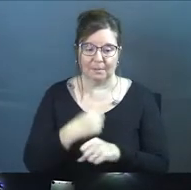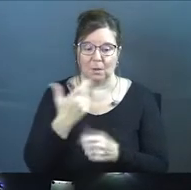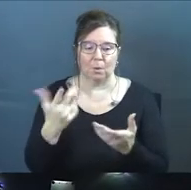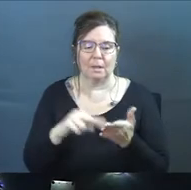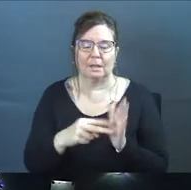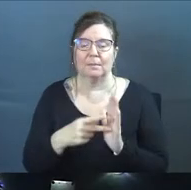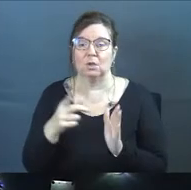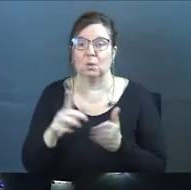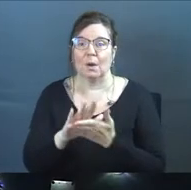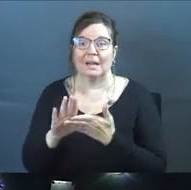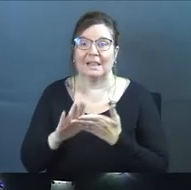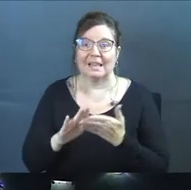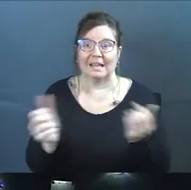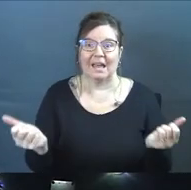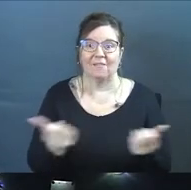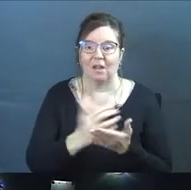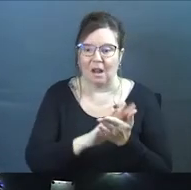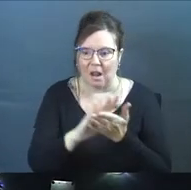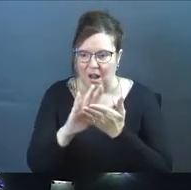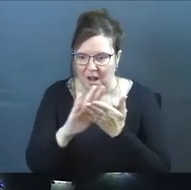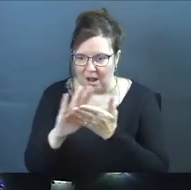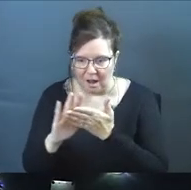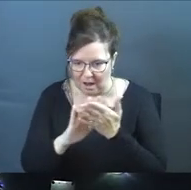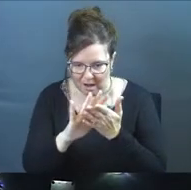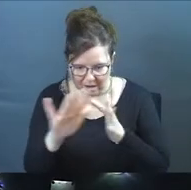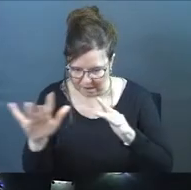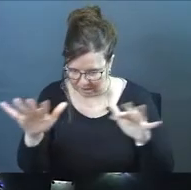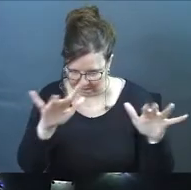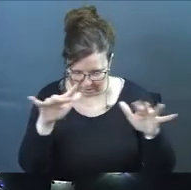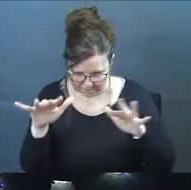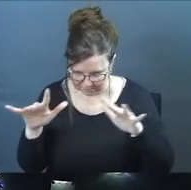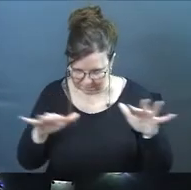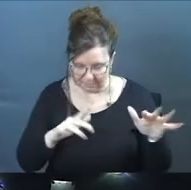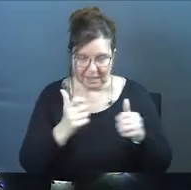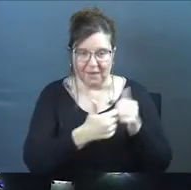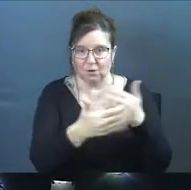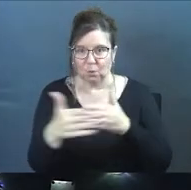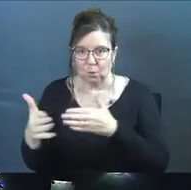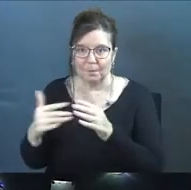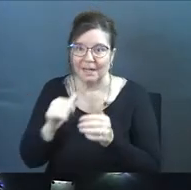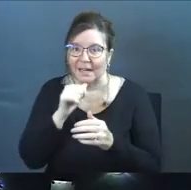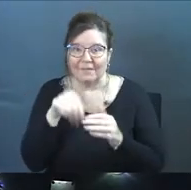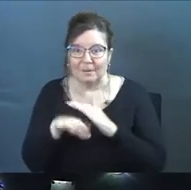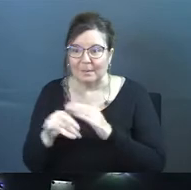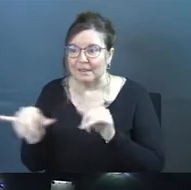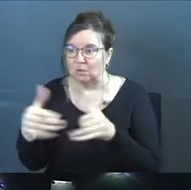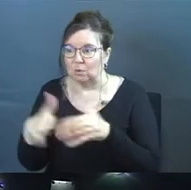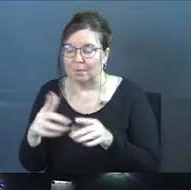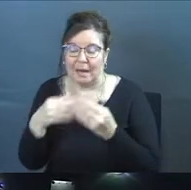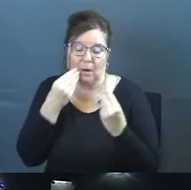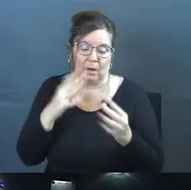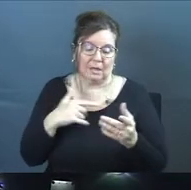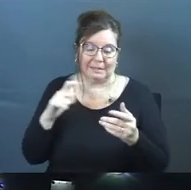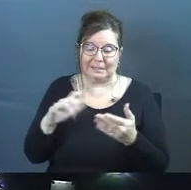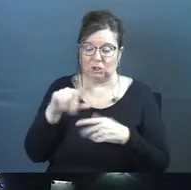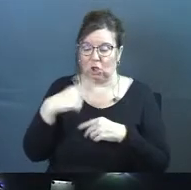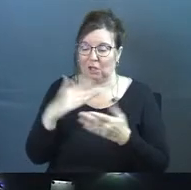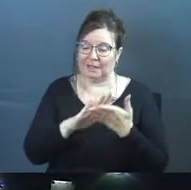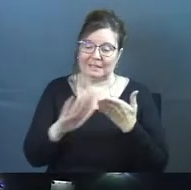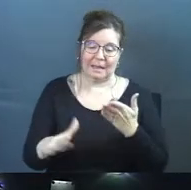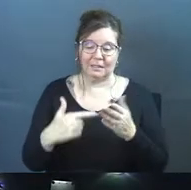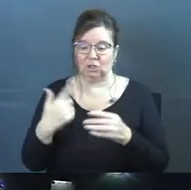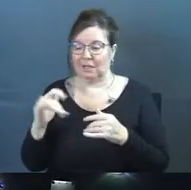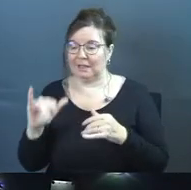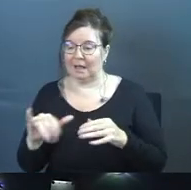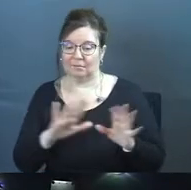because what does that mean? You are cleaning everything. Like everything has to be clean. Every room, it's like, they're not even going to be in this room. I don't care. It needs to look this. It